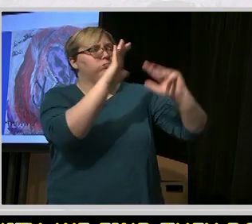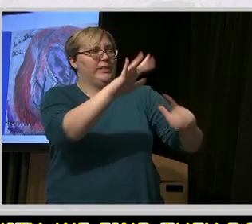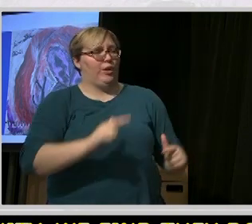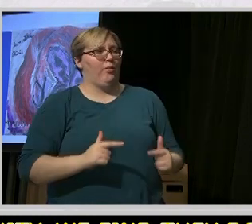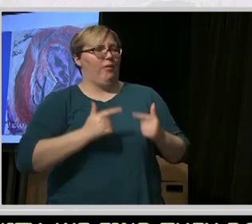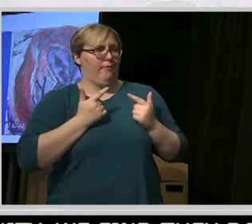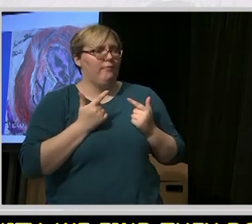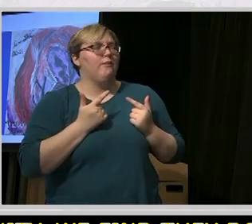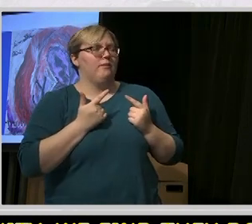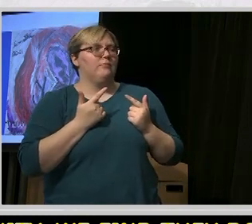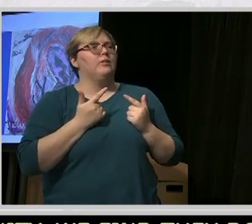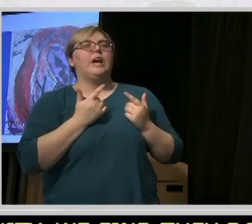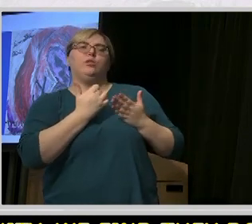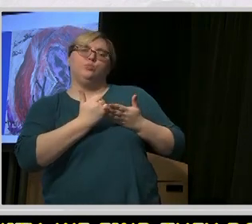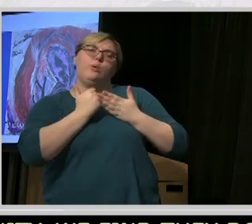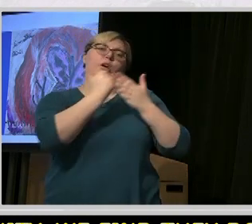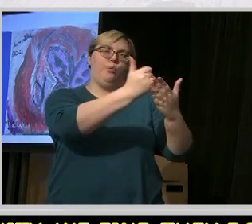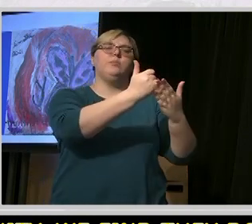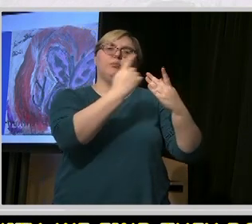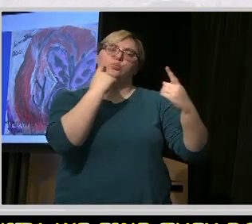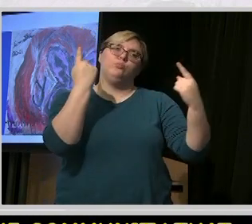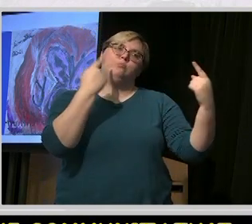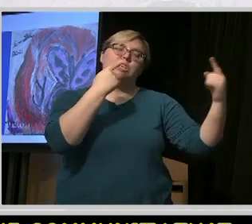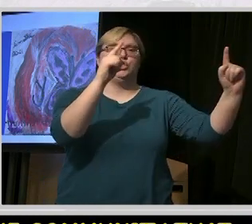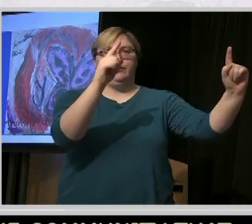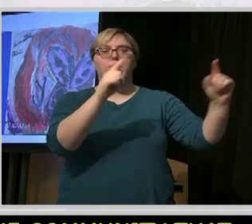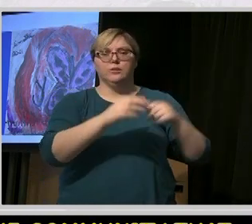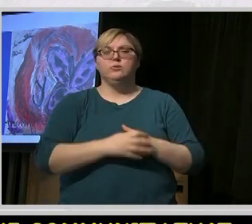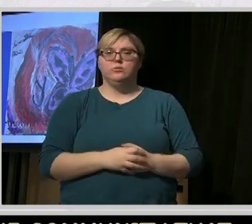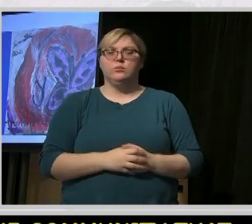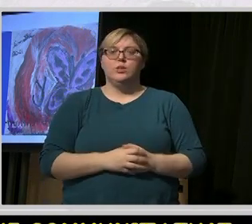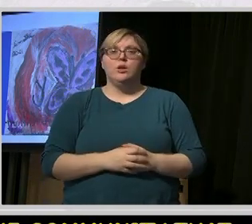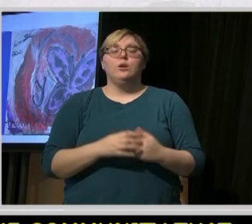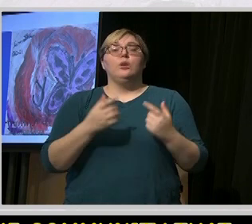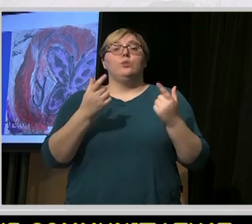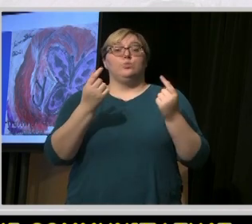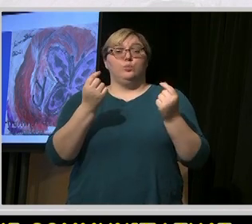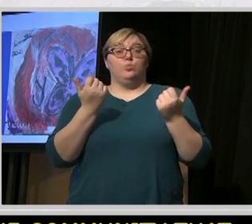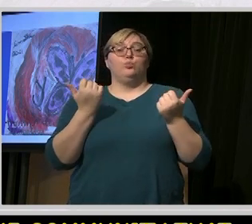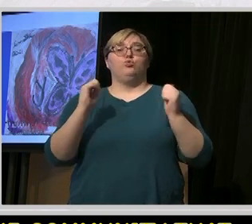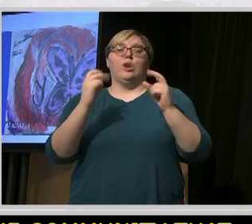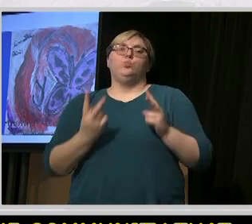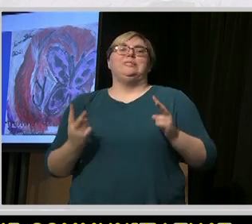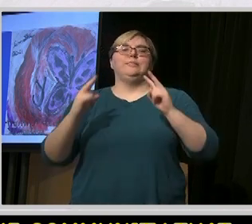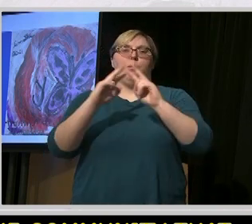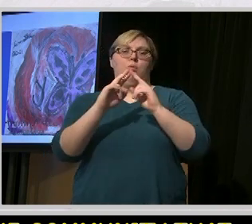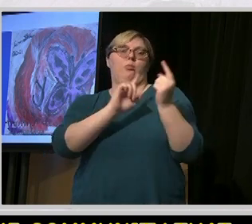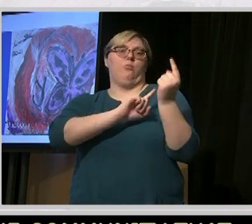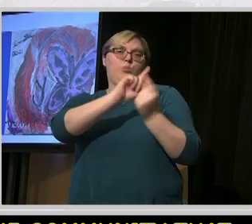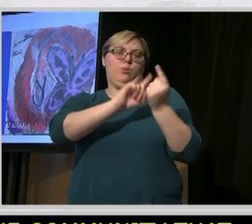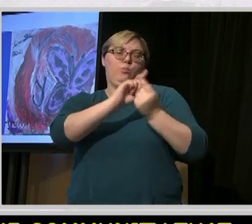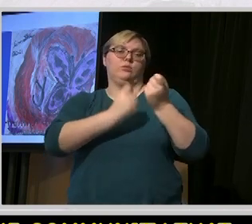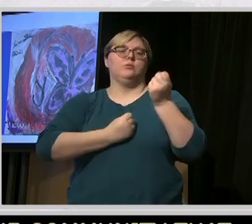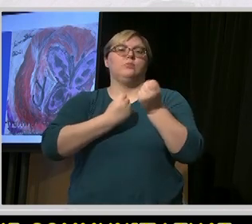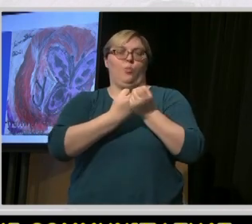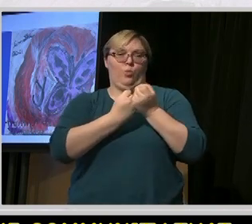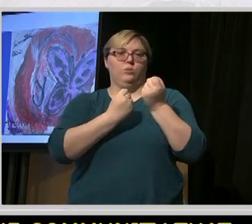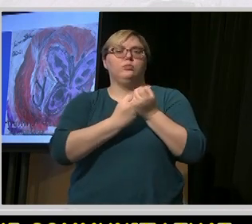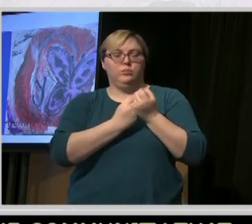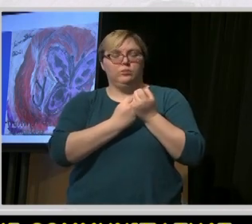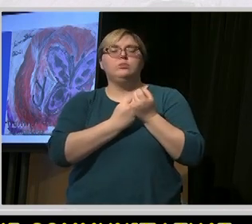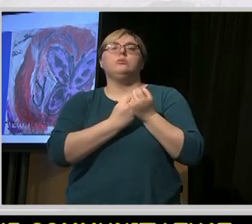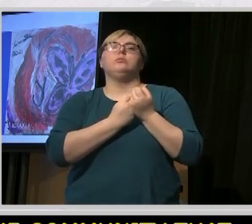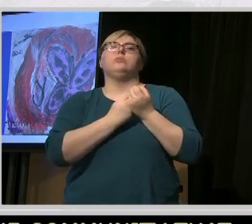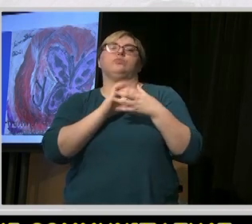is about pretty much we're doubling the number of people that will be available to work with people around their planning and